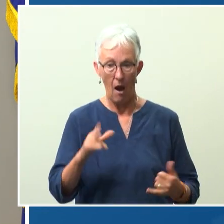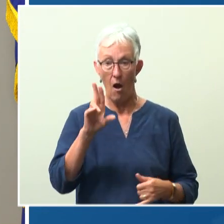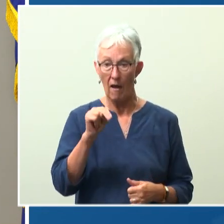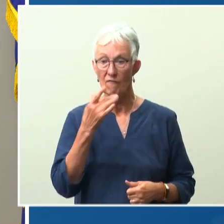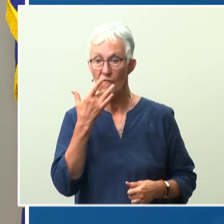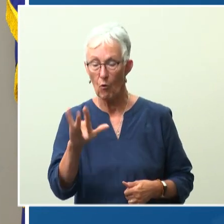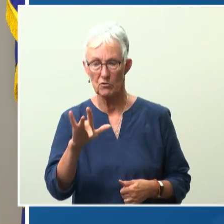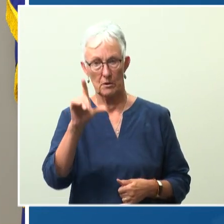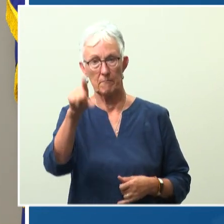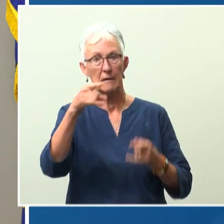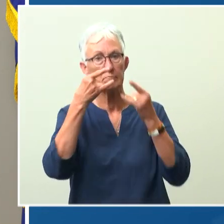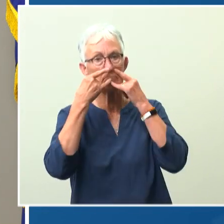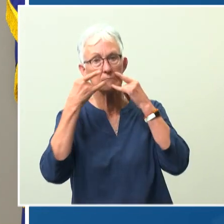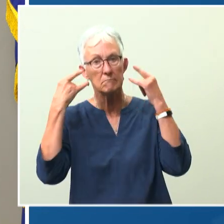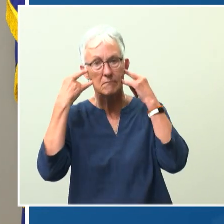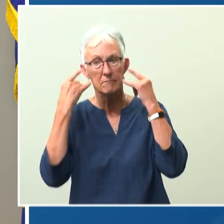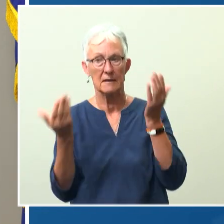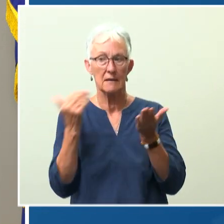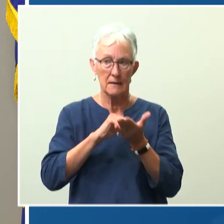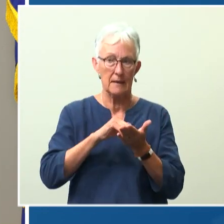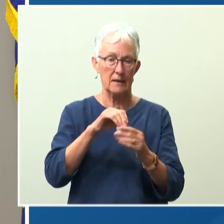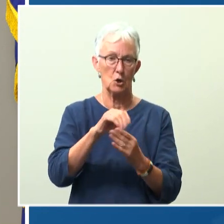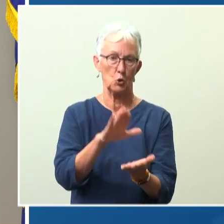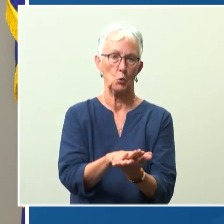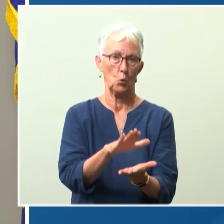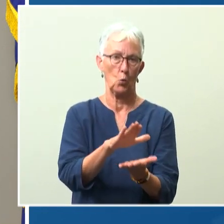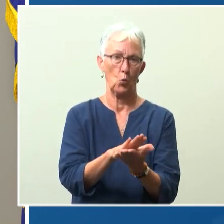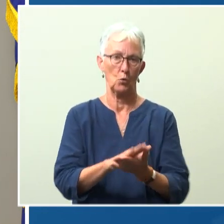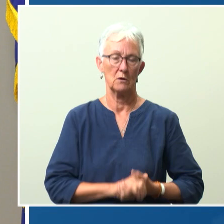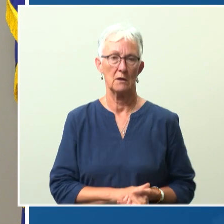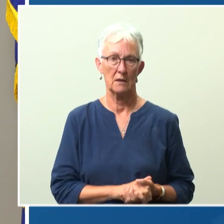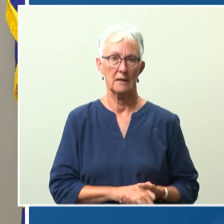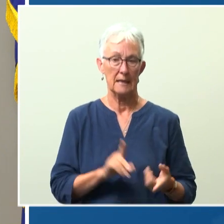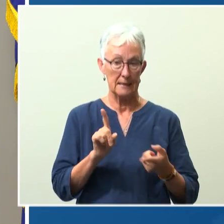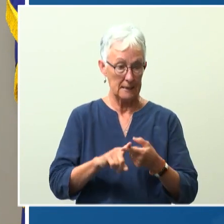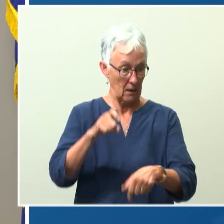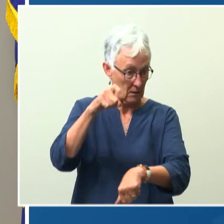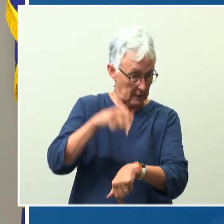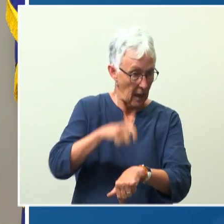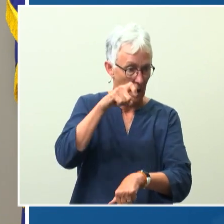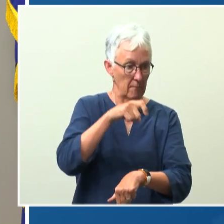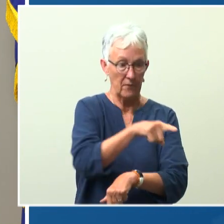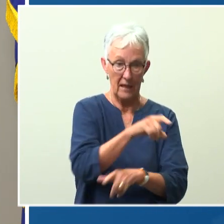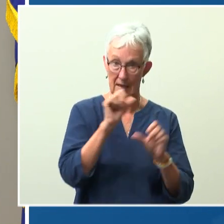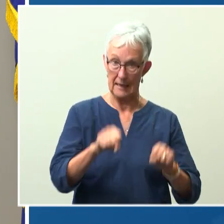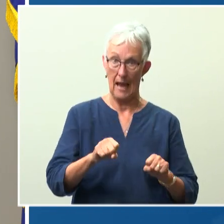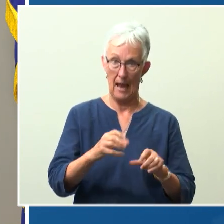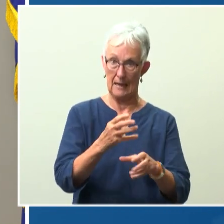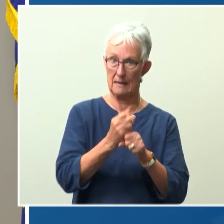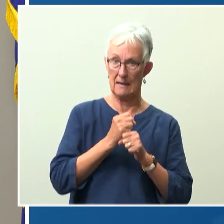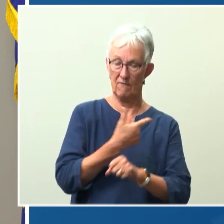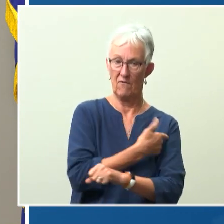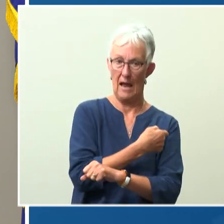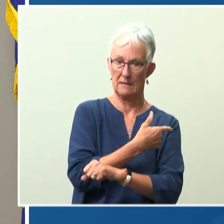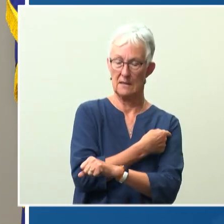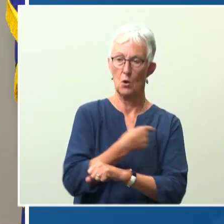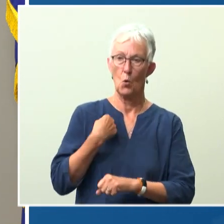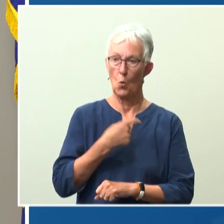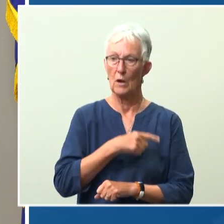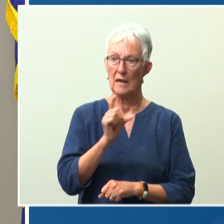Until they can get vaccinated, we need to help protect them. Their safety and security depends on us being leaders.